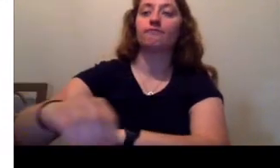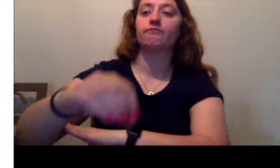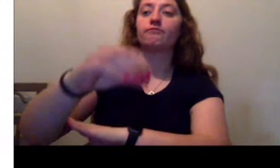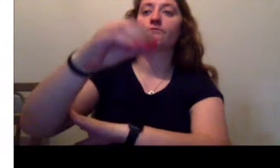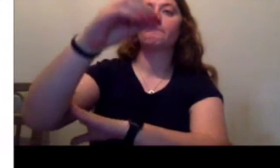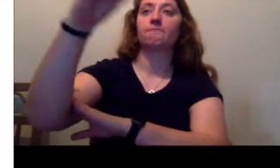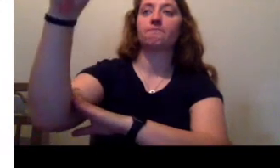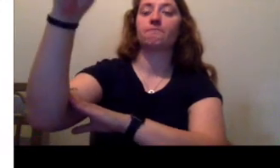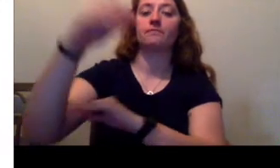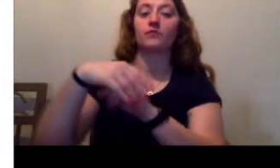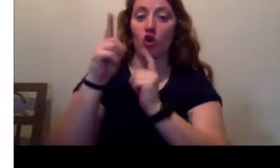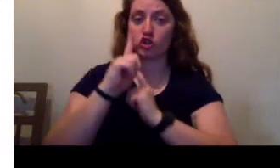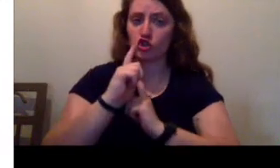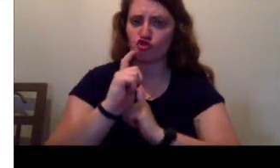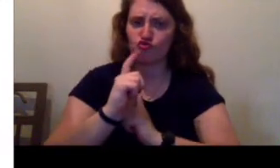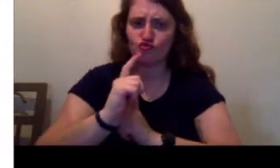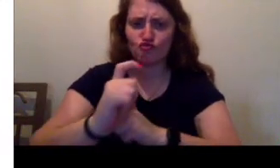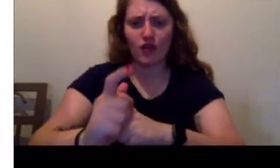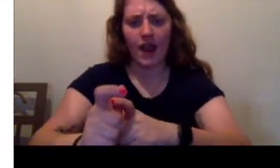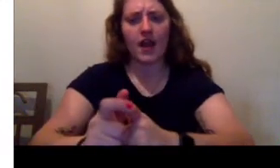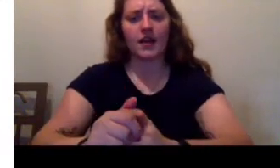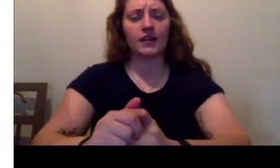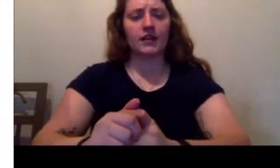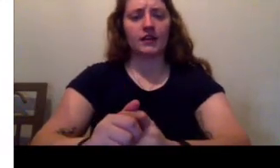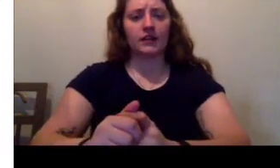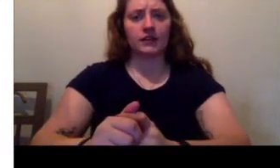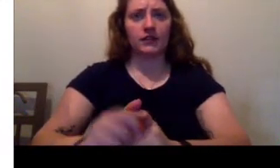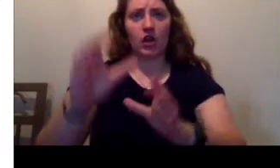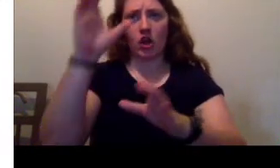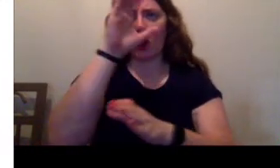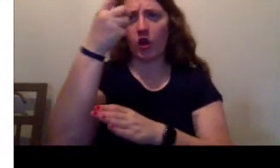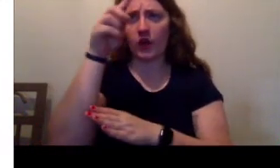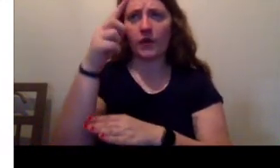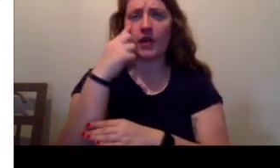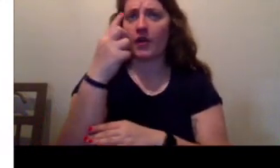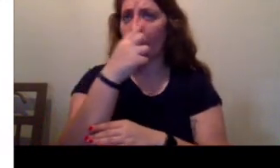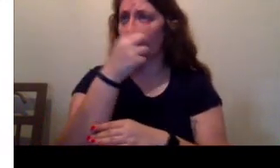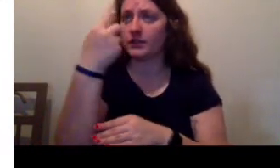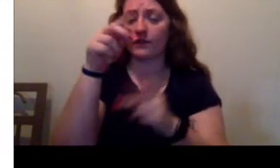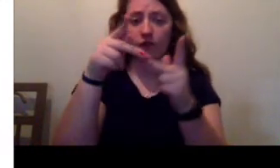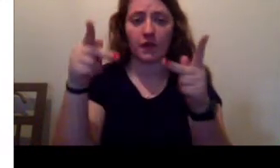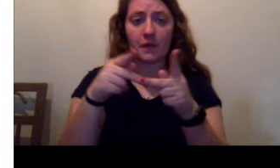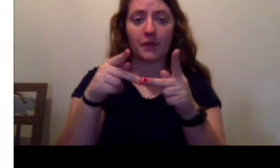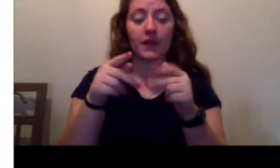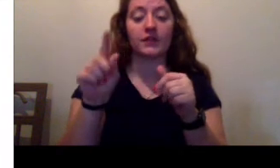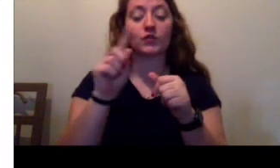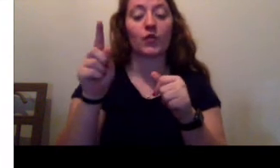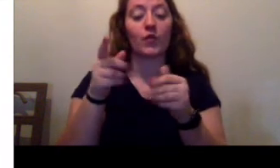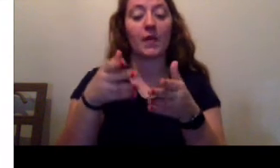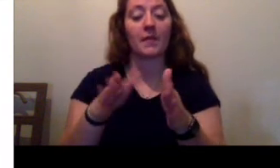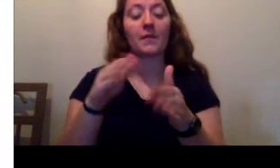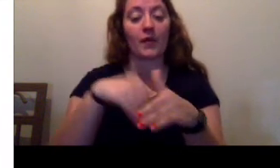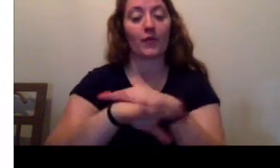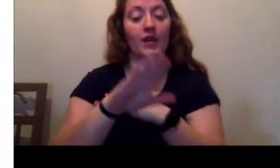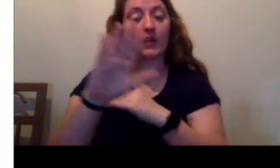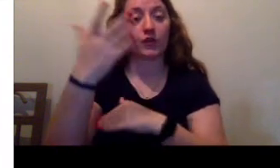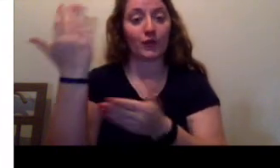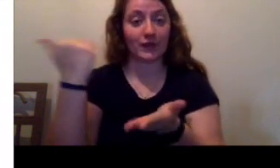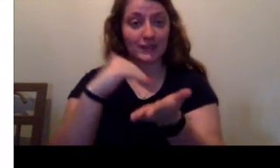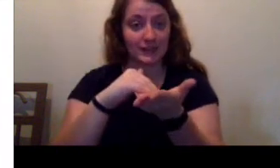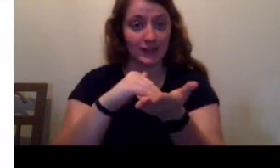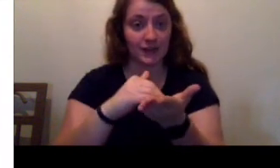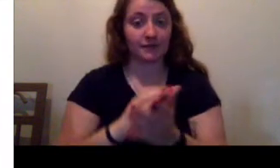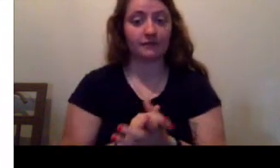She ran as fast as she could, searching with her eyes for the place ahead, where the path would re-enter the woods in its final